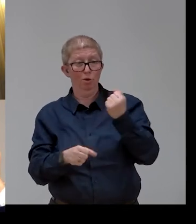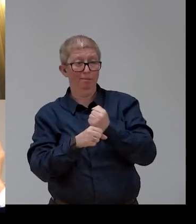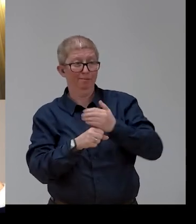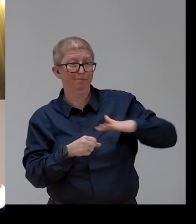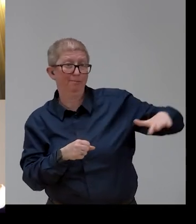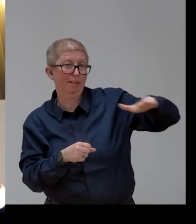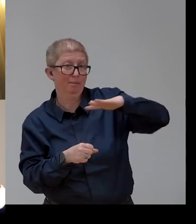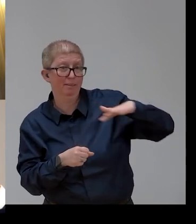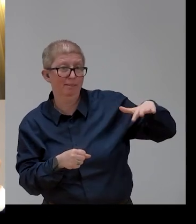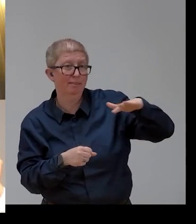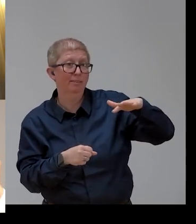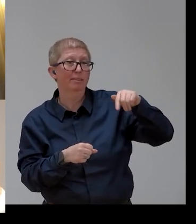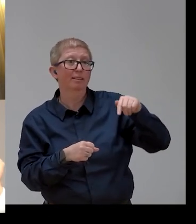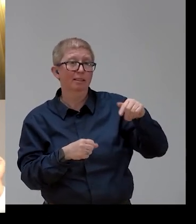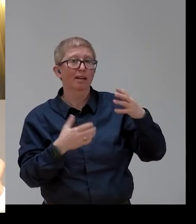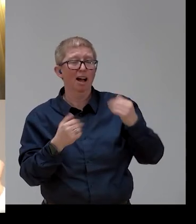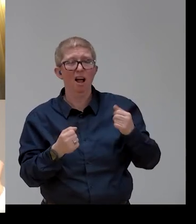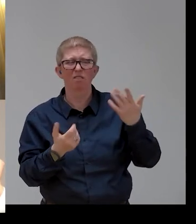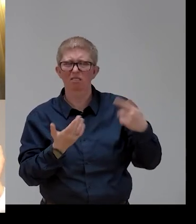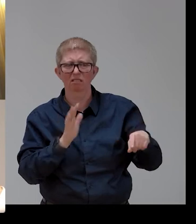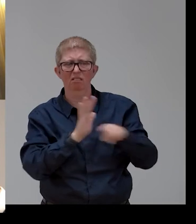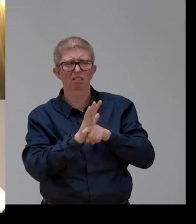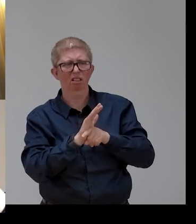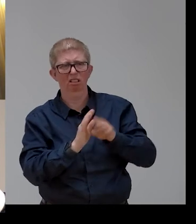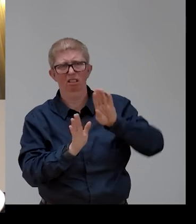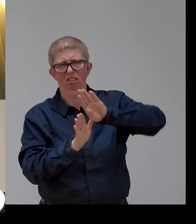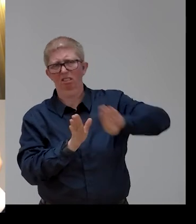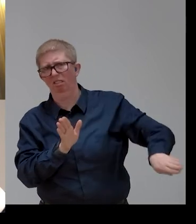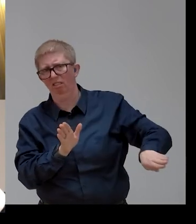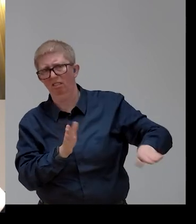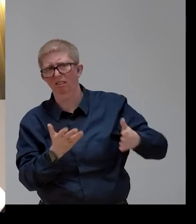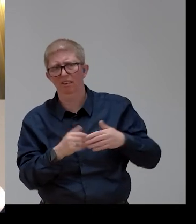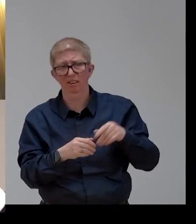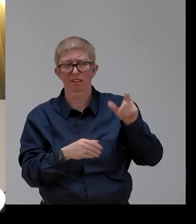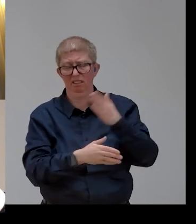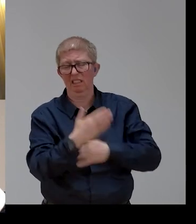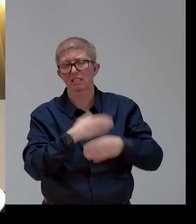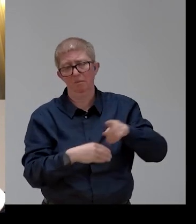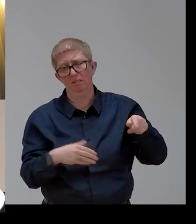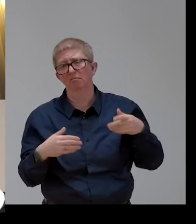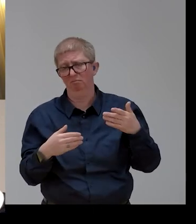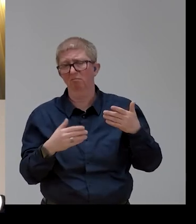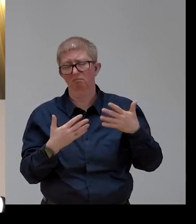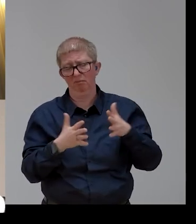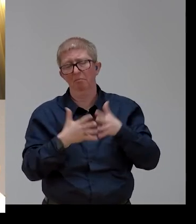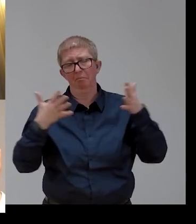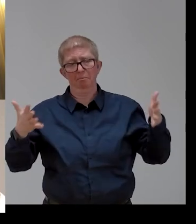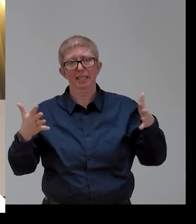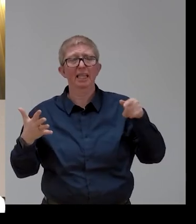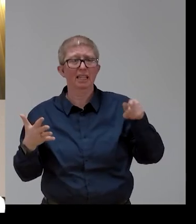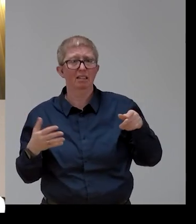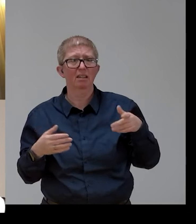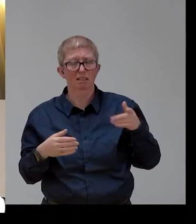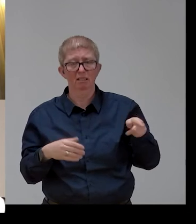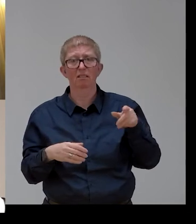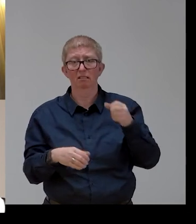situation of persons with disabilities on employment. I have to say that we have to